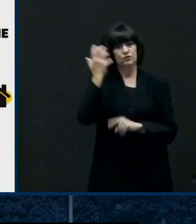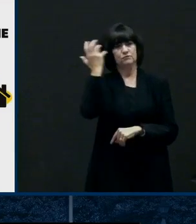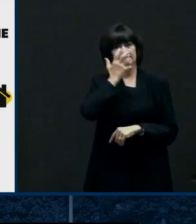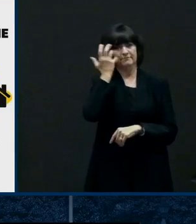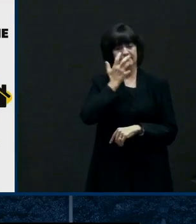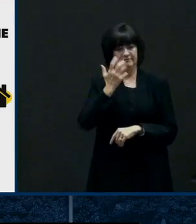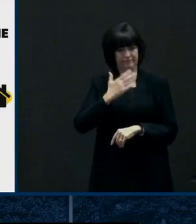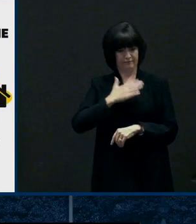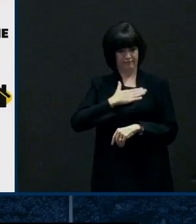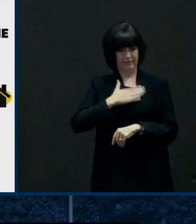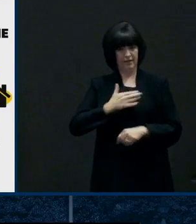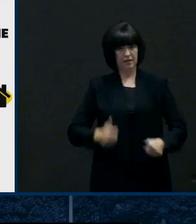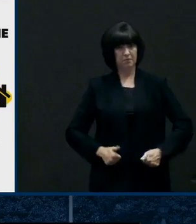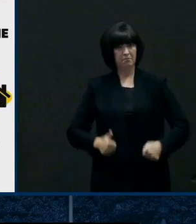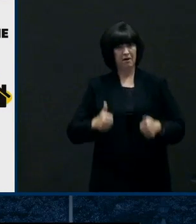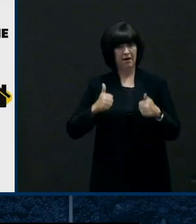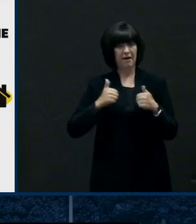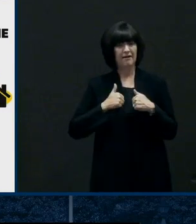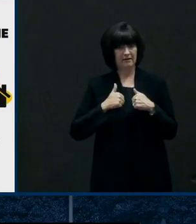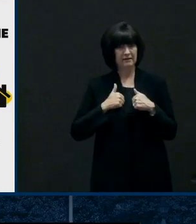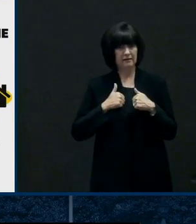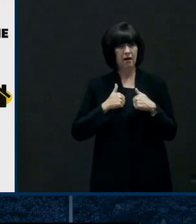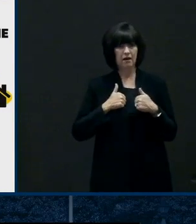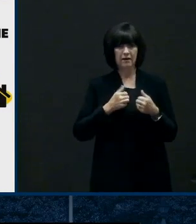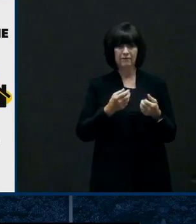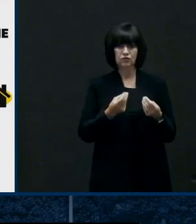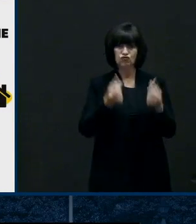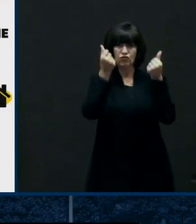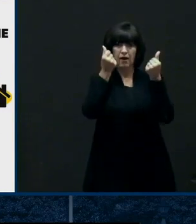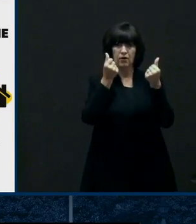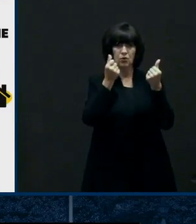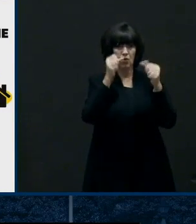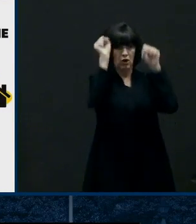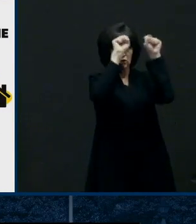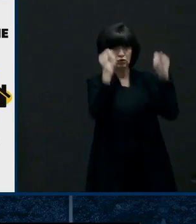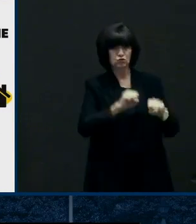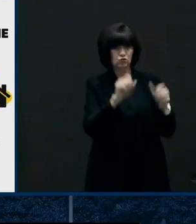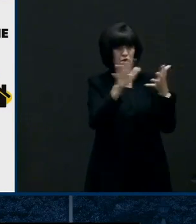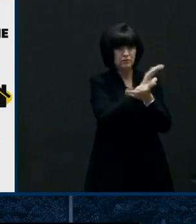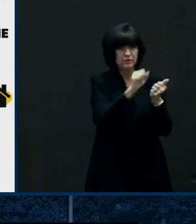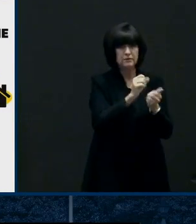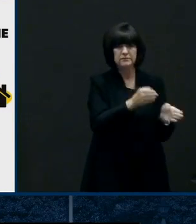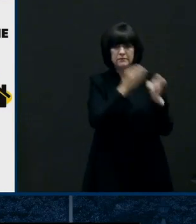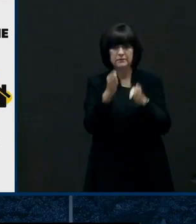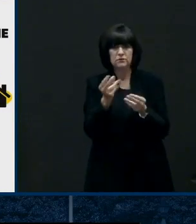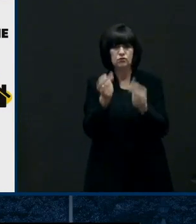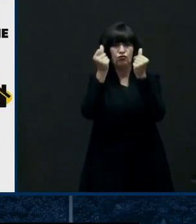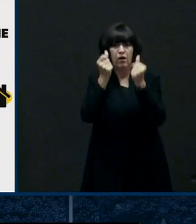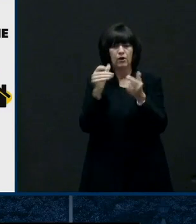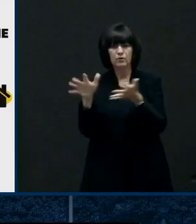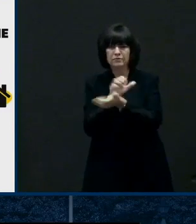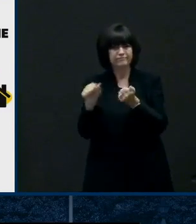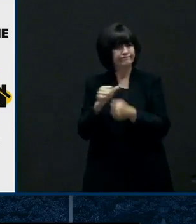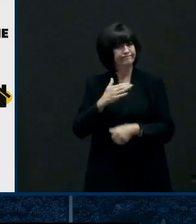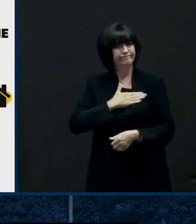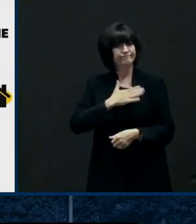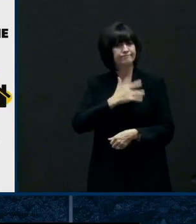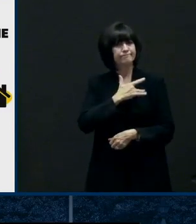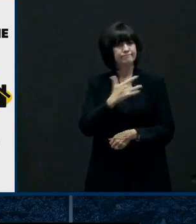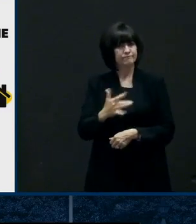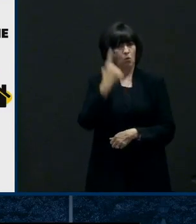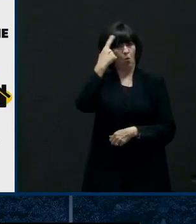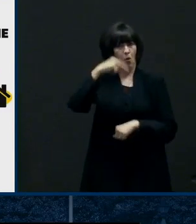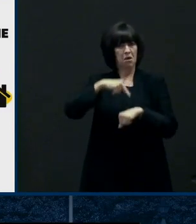lifetime, the kind of destruction, back to back storms like that. We averaged maybe one tornado a year. We had